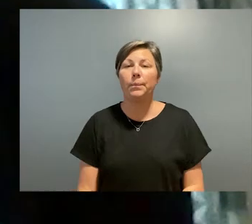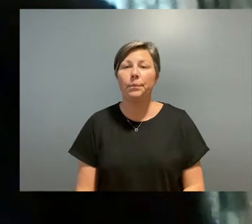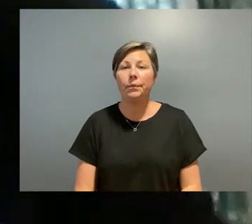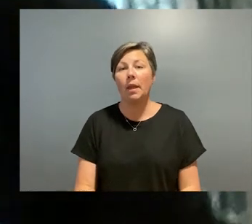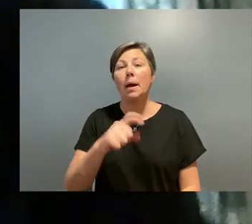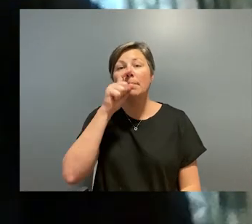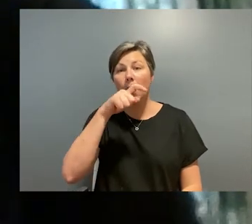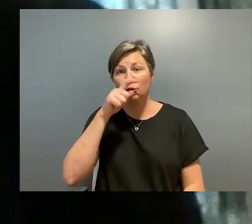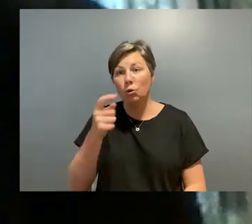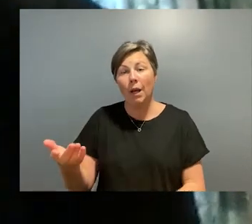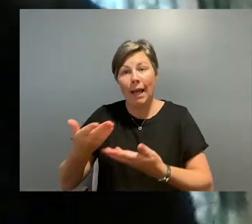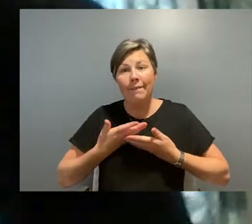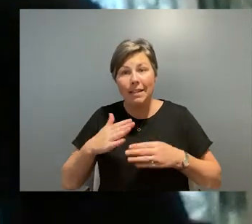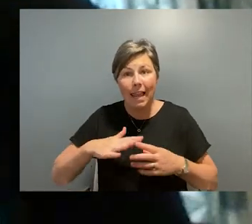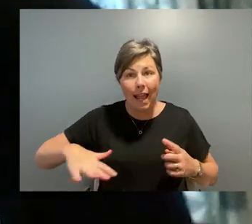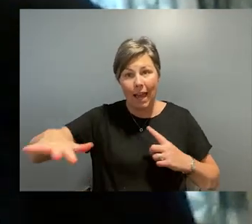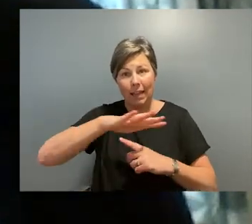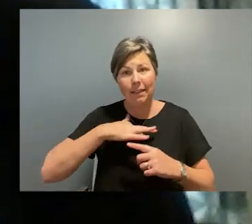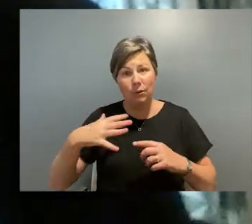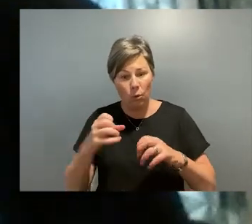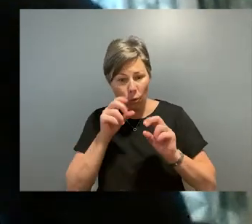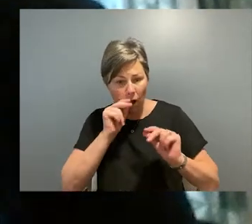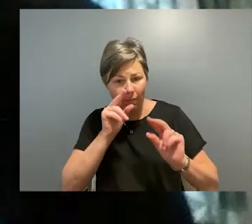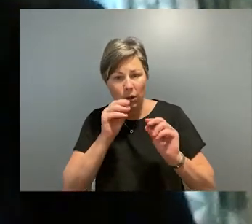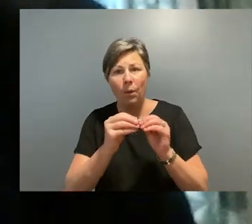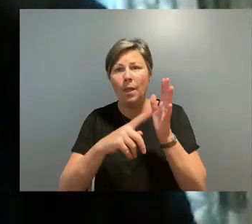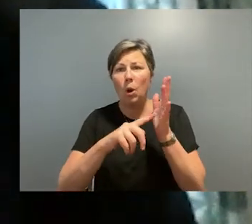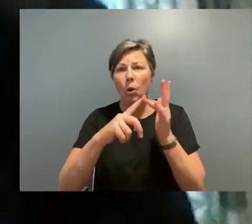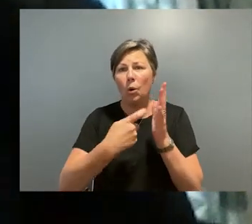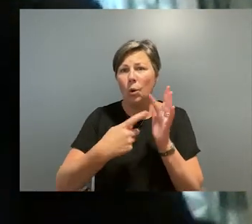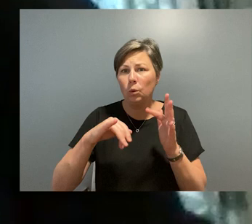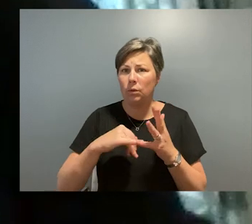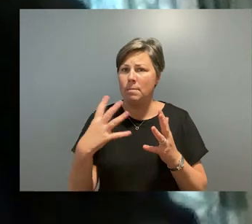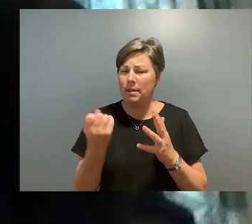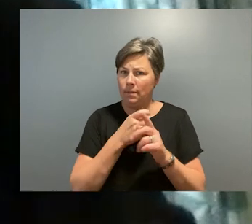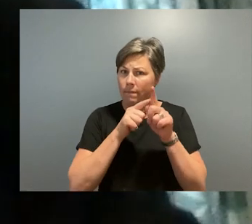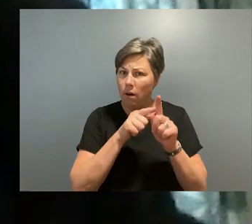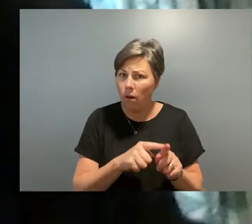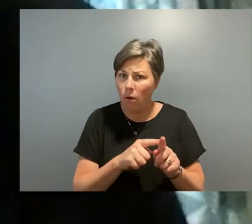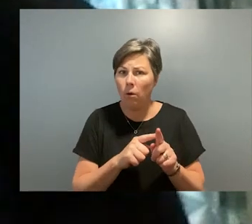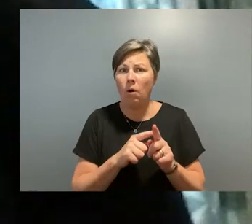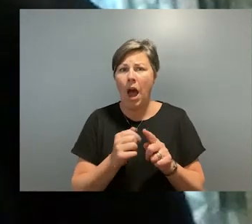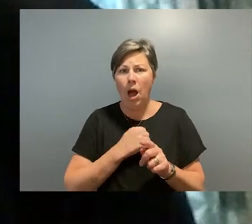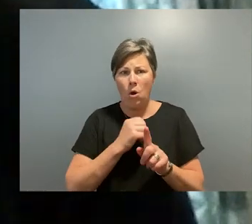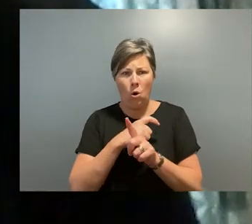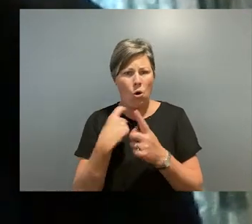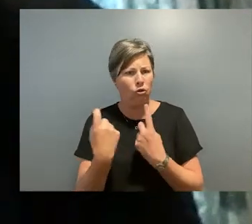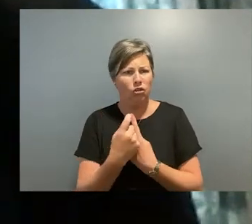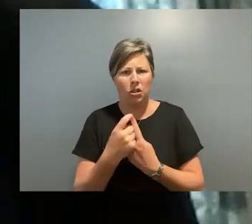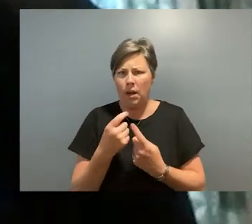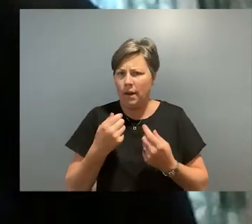Bunjil gave us land to care for, life to enjoy and the laws to live by, creating a culture of efficiency,